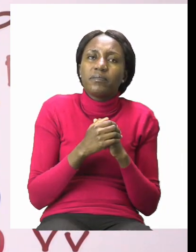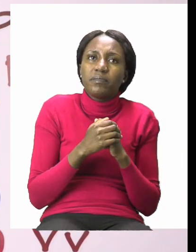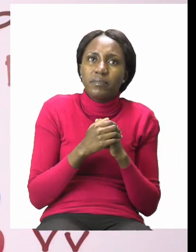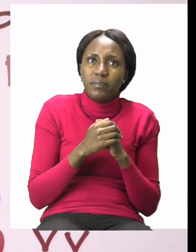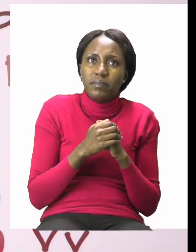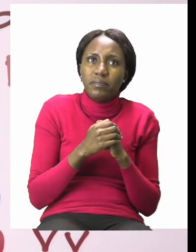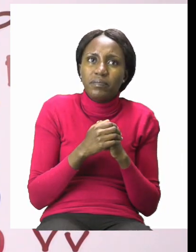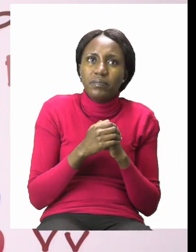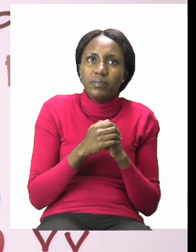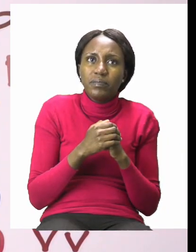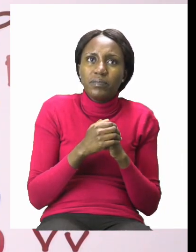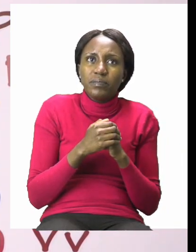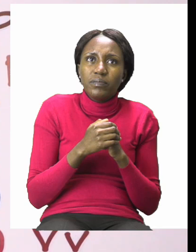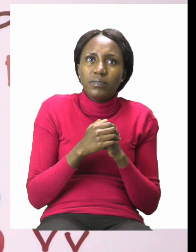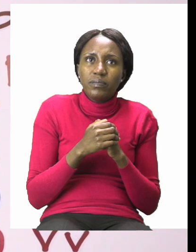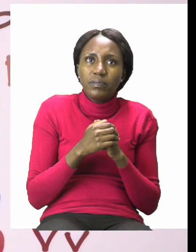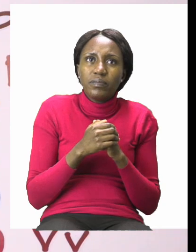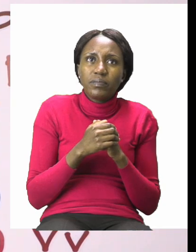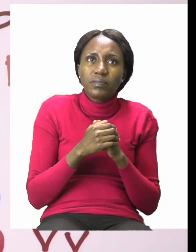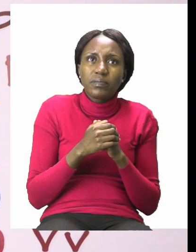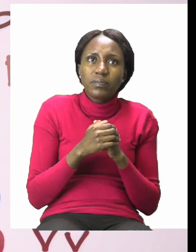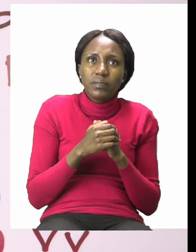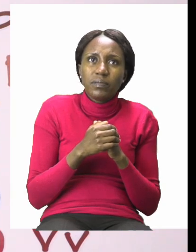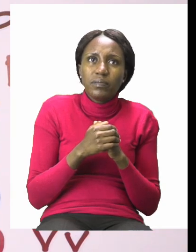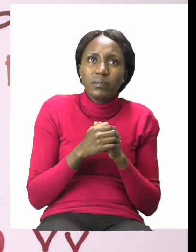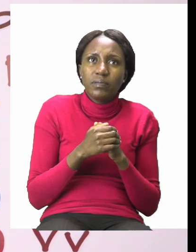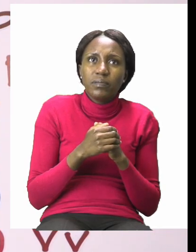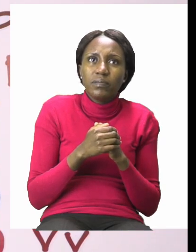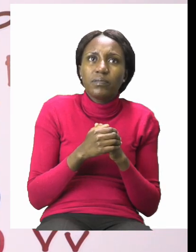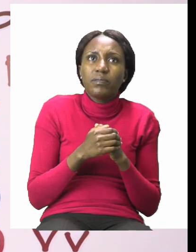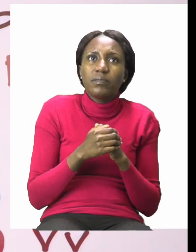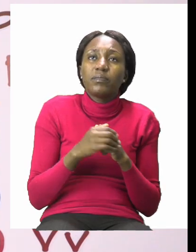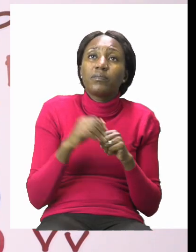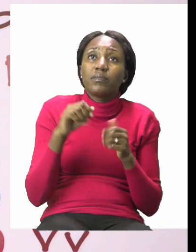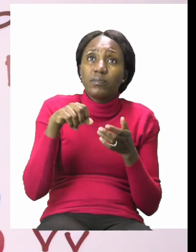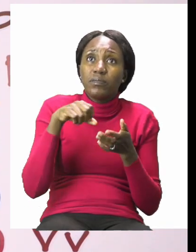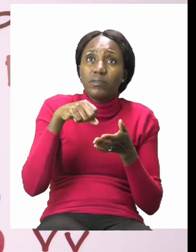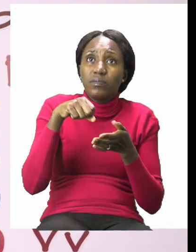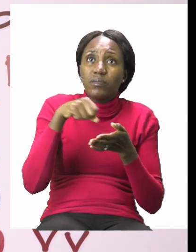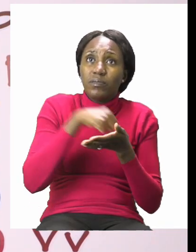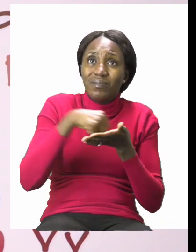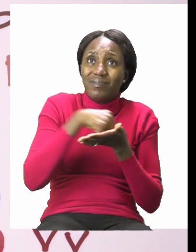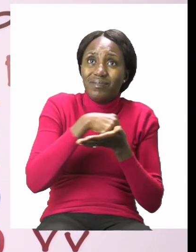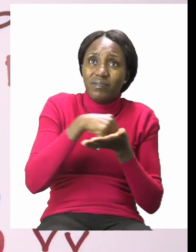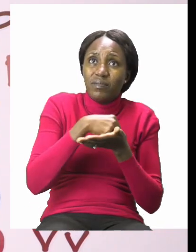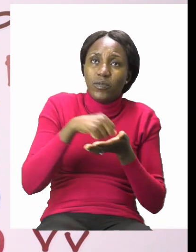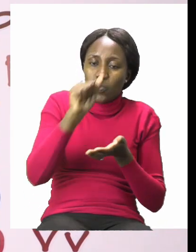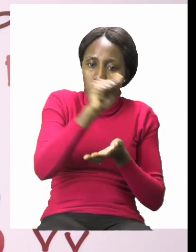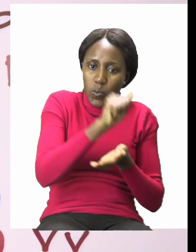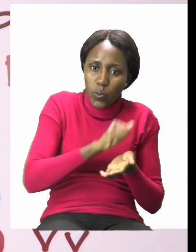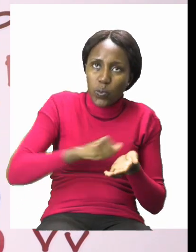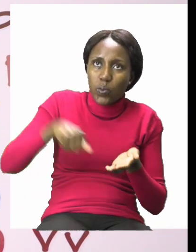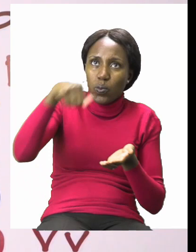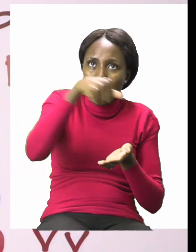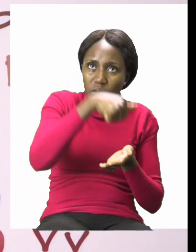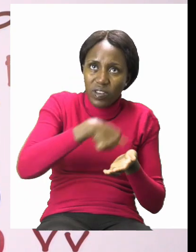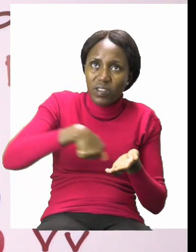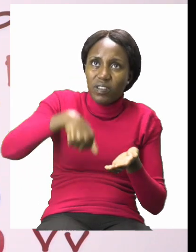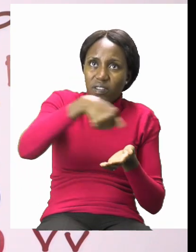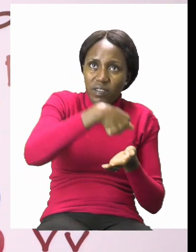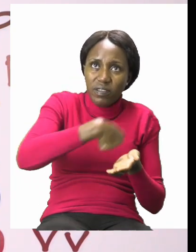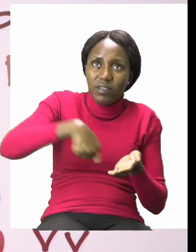difficult places. Usually, a brush we use it in a circular motion. Now,